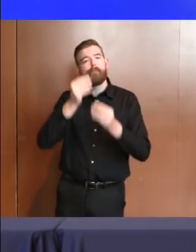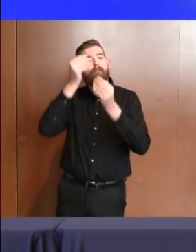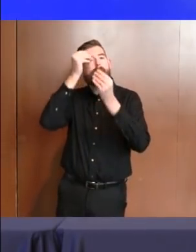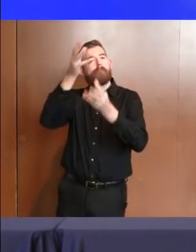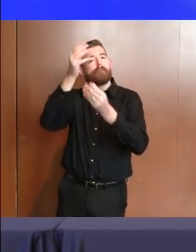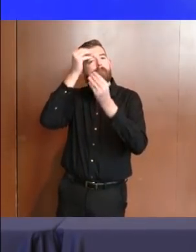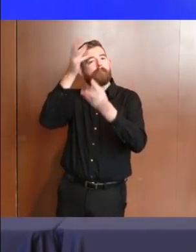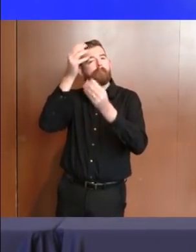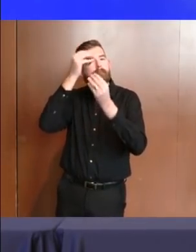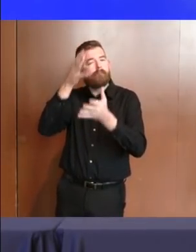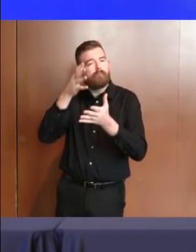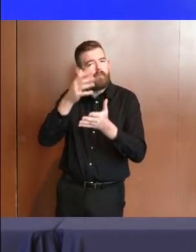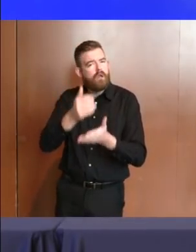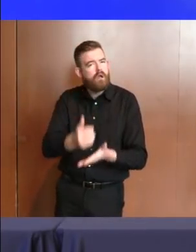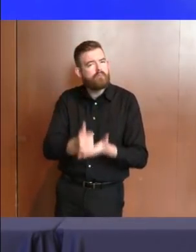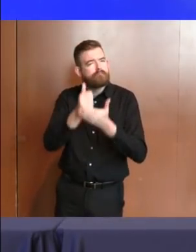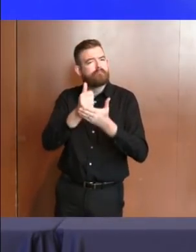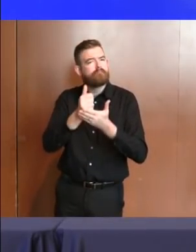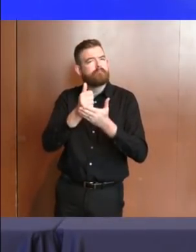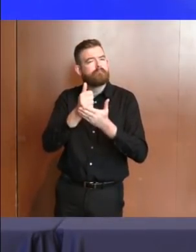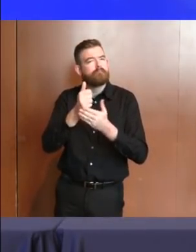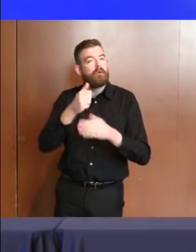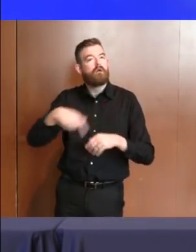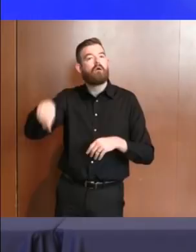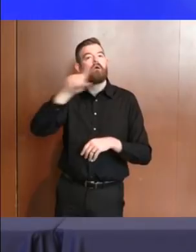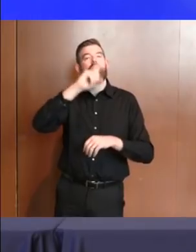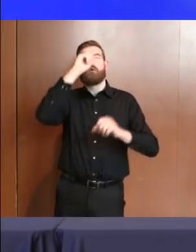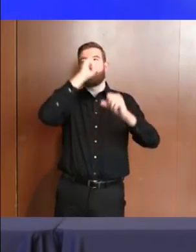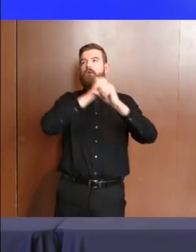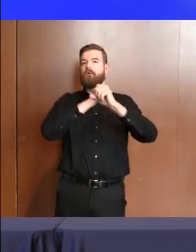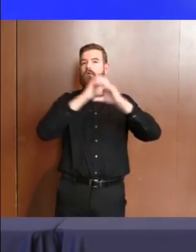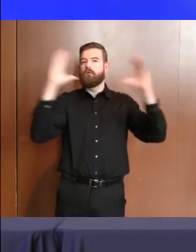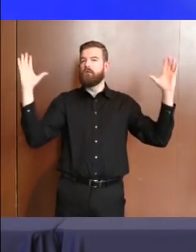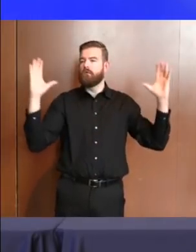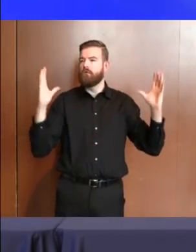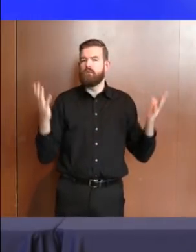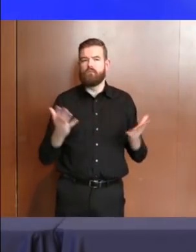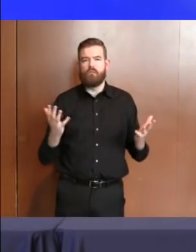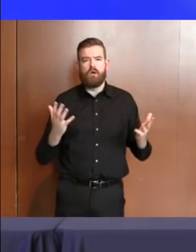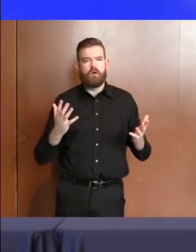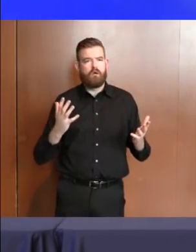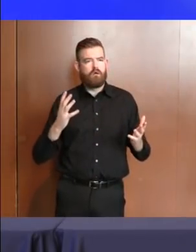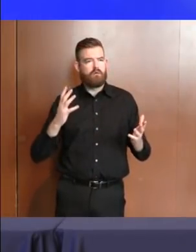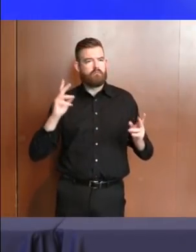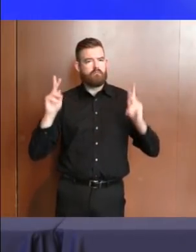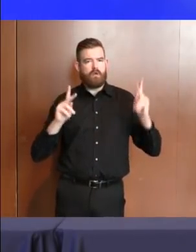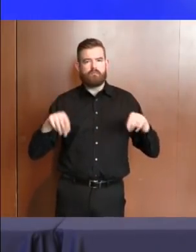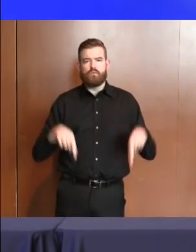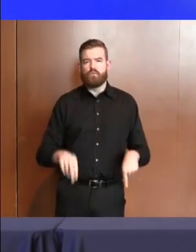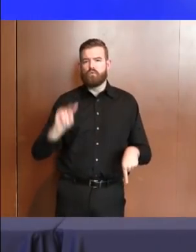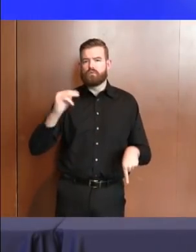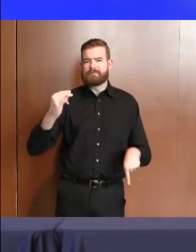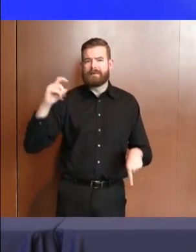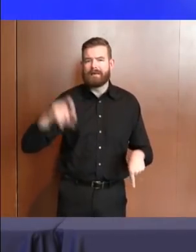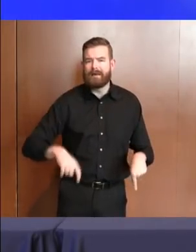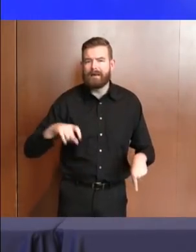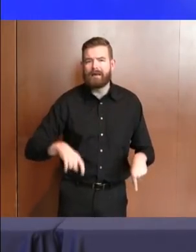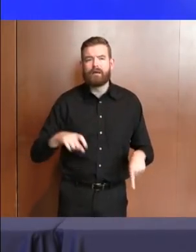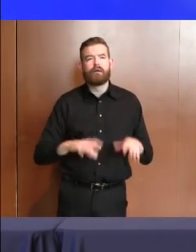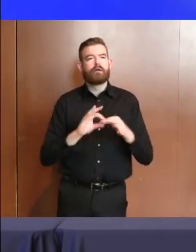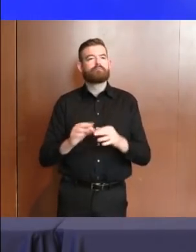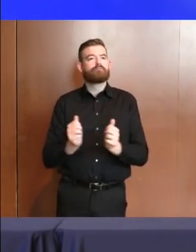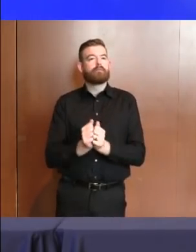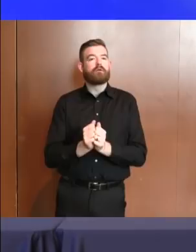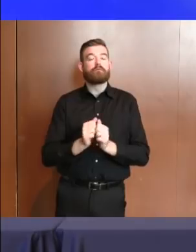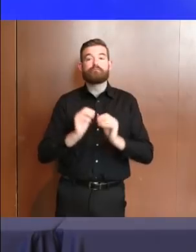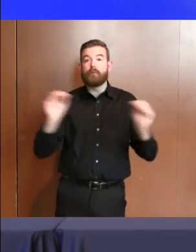of unemployment insurance relief is able to file their claim and receive their benefits. The folks in Rob's